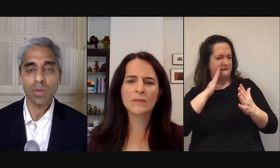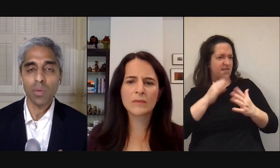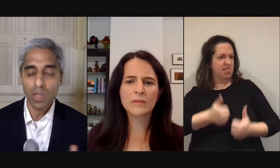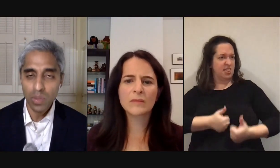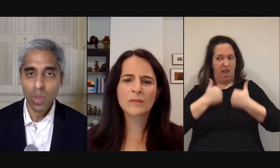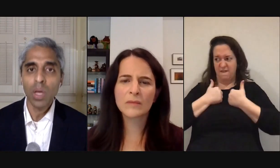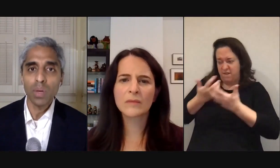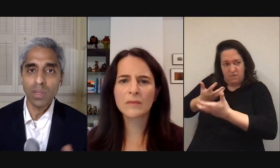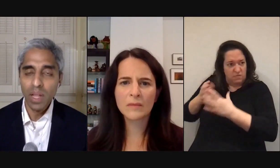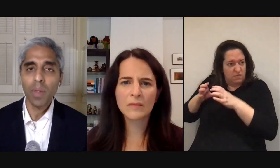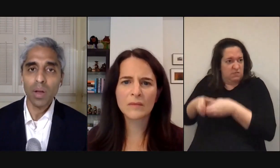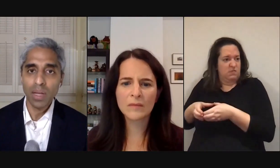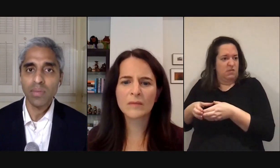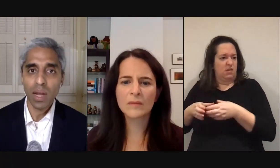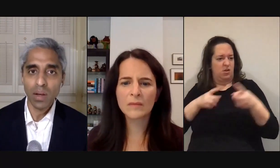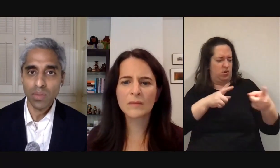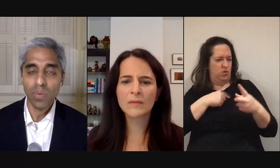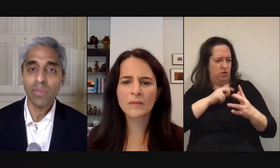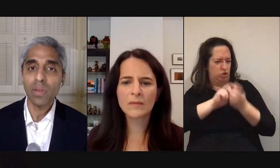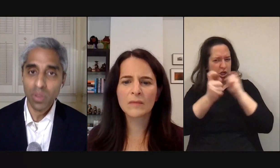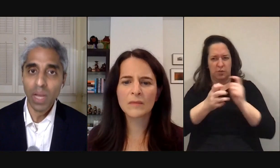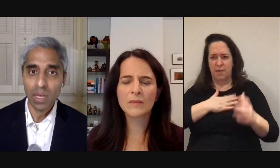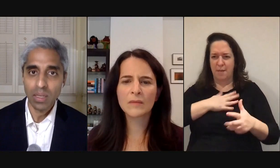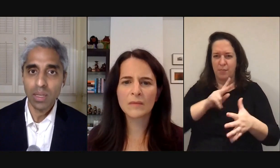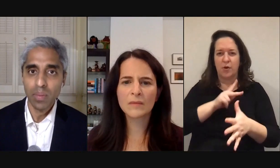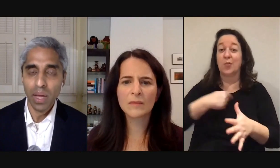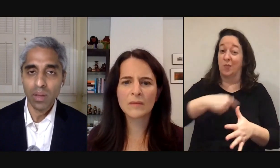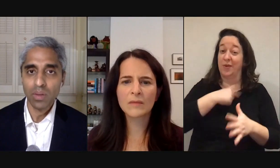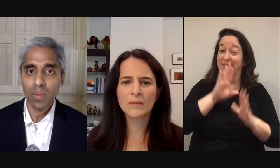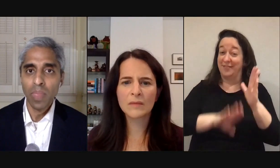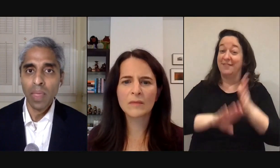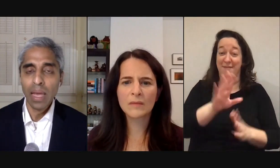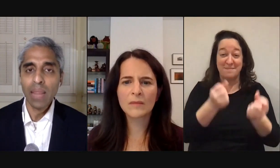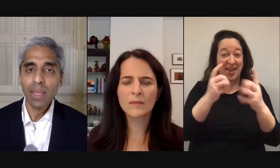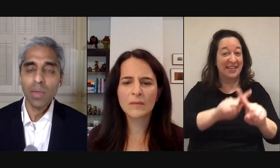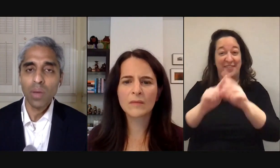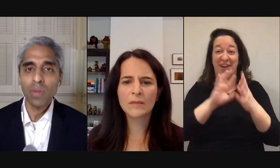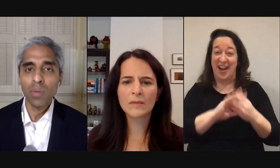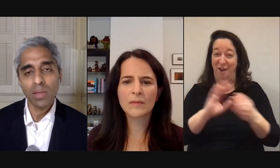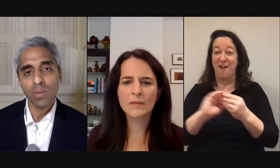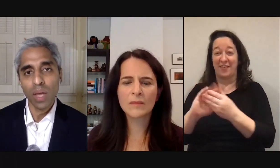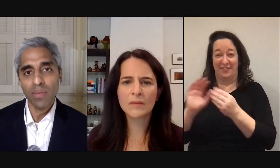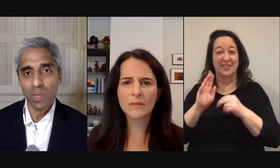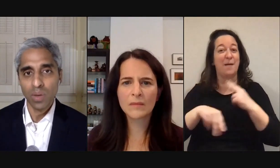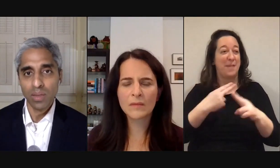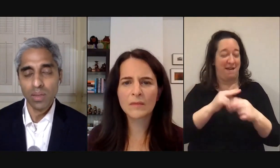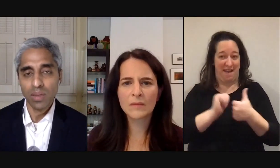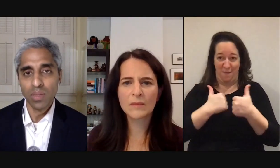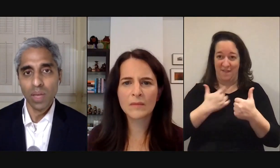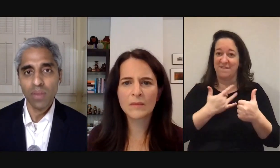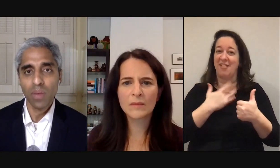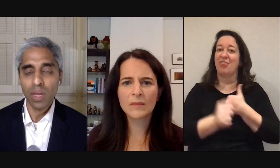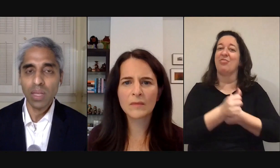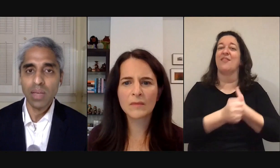priorities or we we develop all kinds of narratives when we feel threatened by others and i think that one of the ways that we have to address